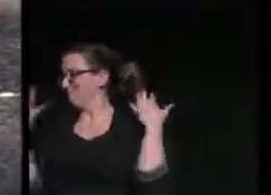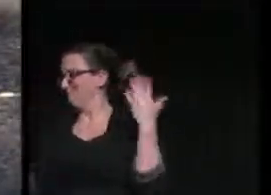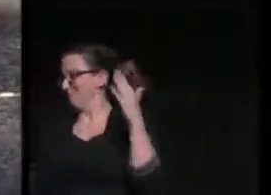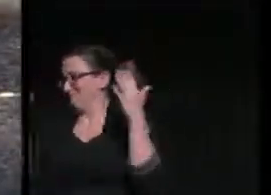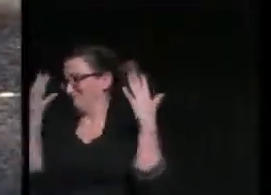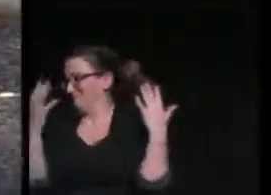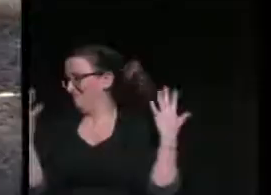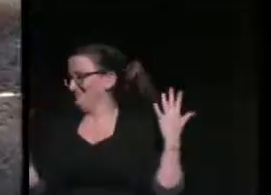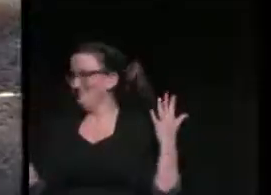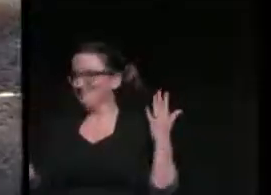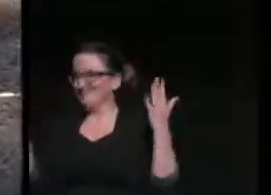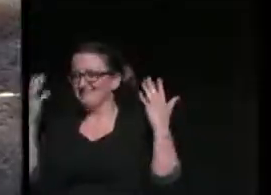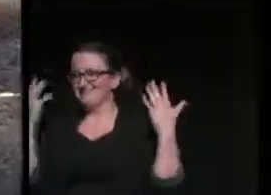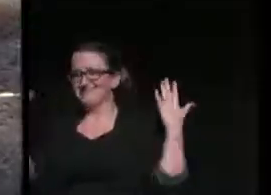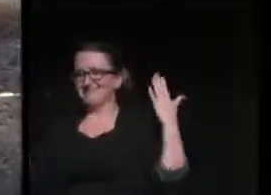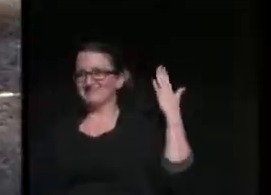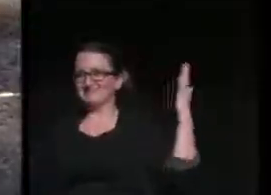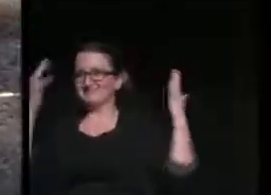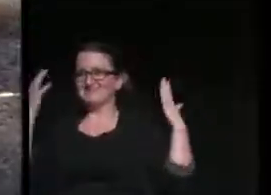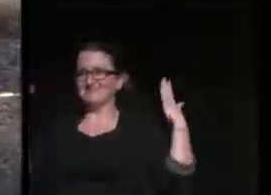you all. Thank you man. Thank man.